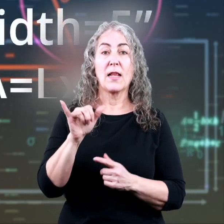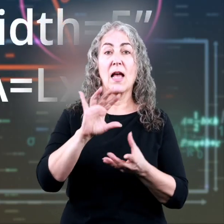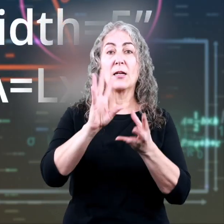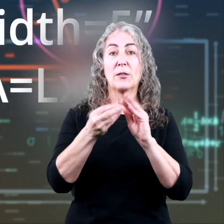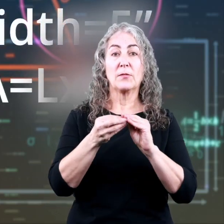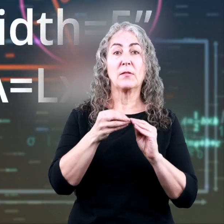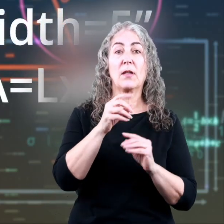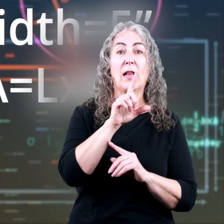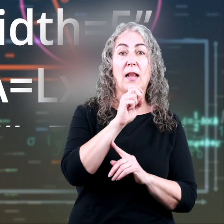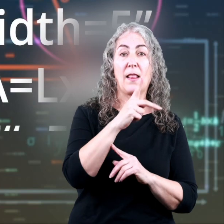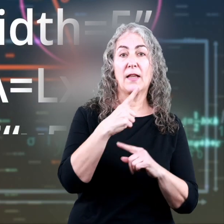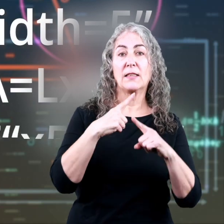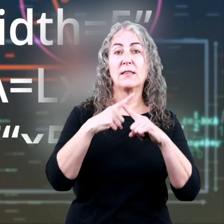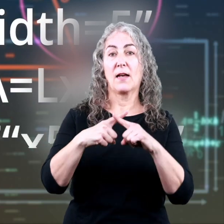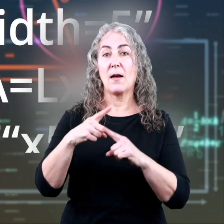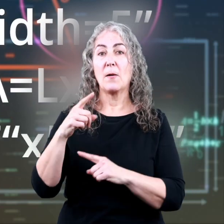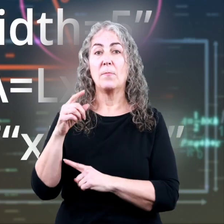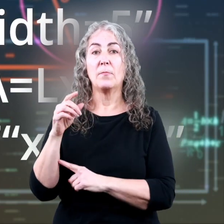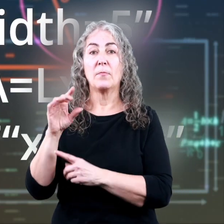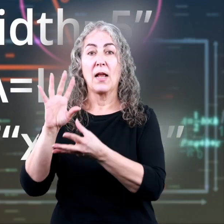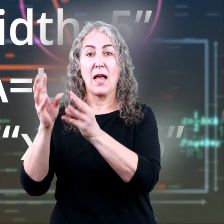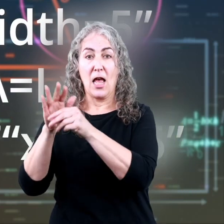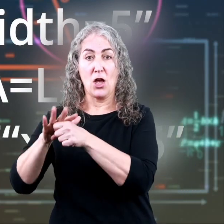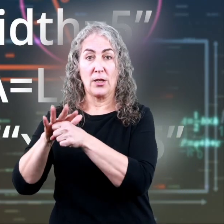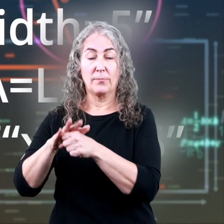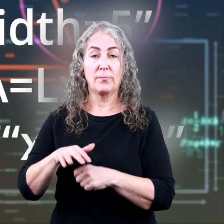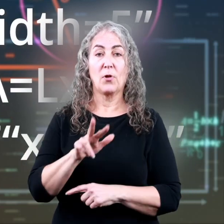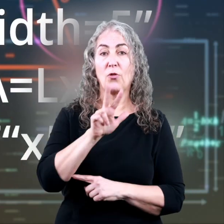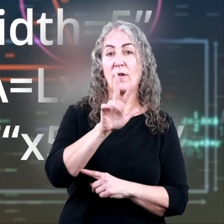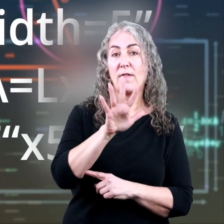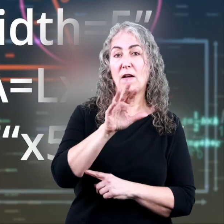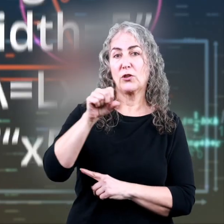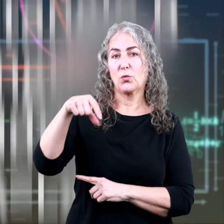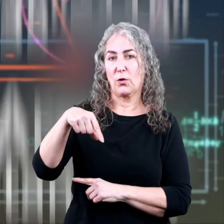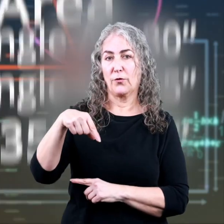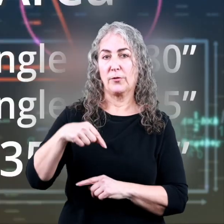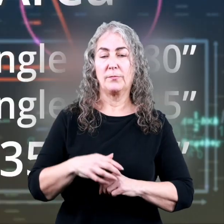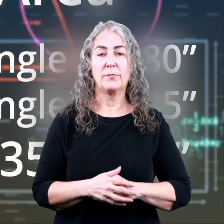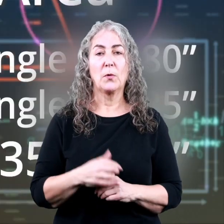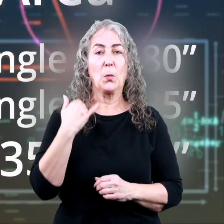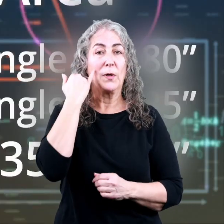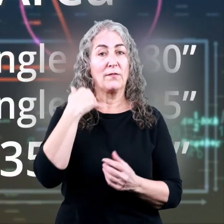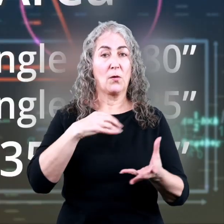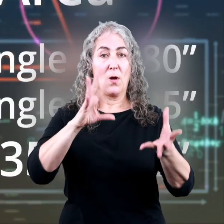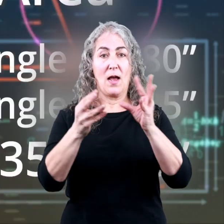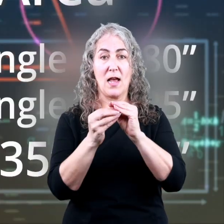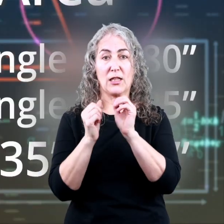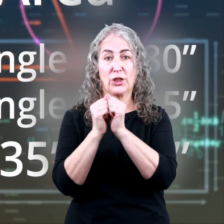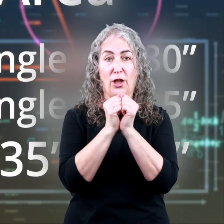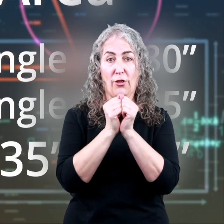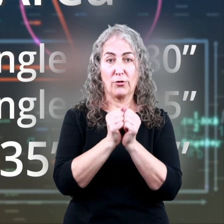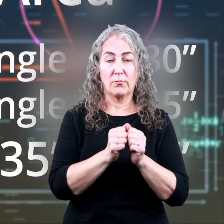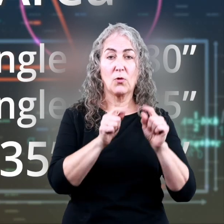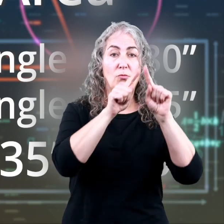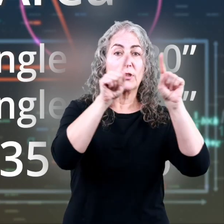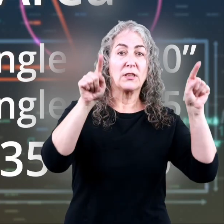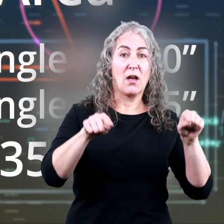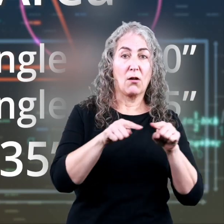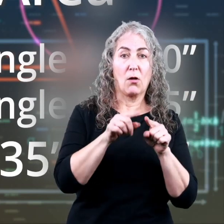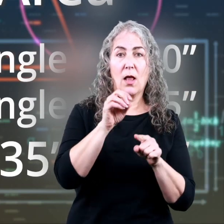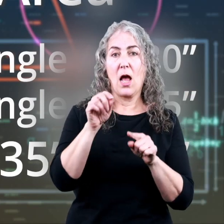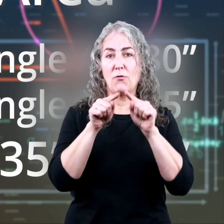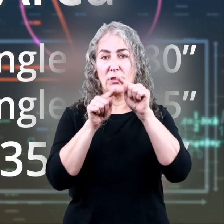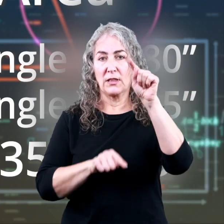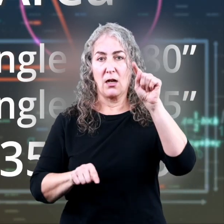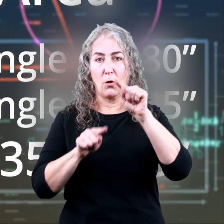area is length times width, its area is 35 square inches. Now, if we add together rectangle A